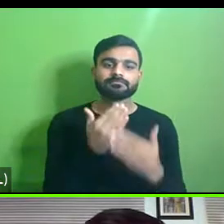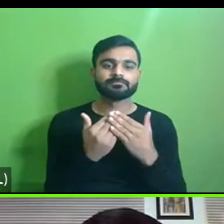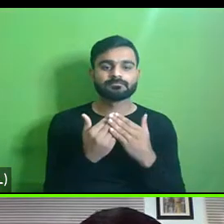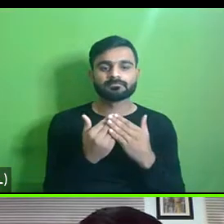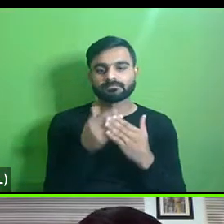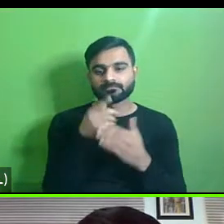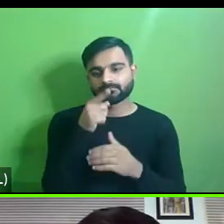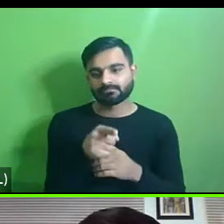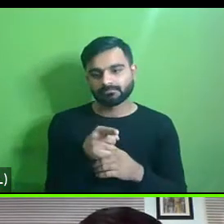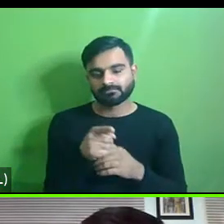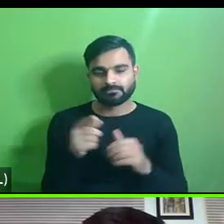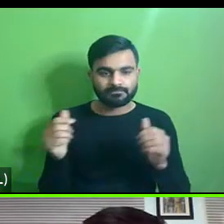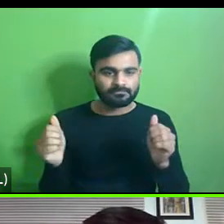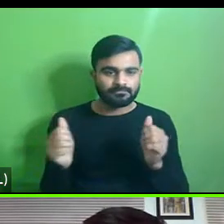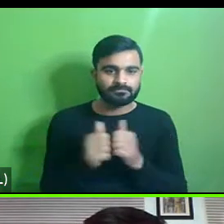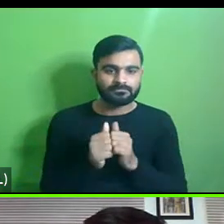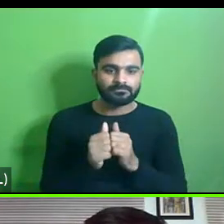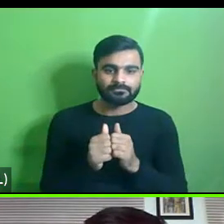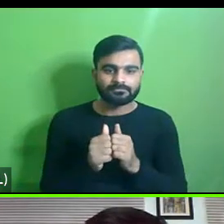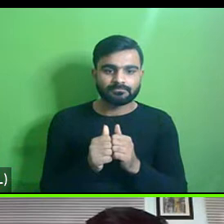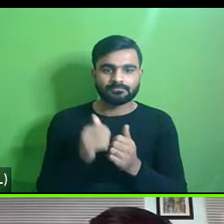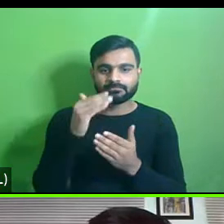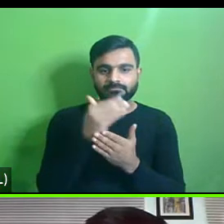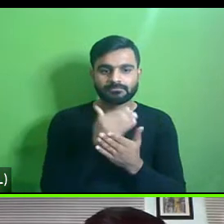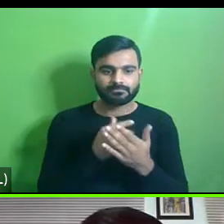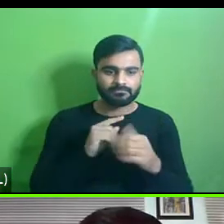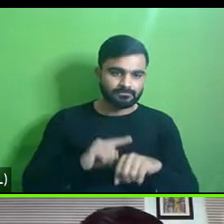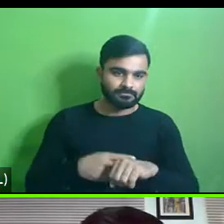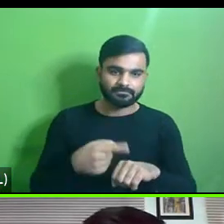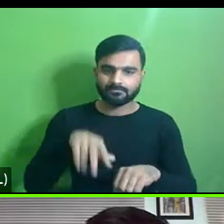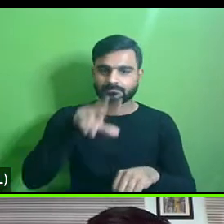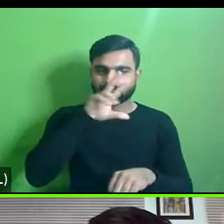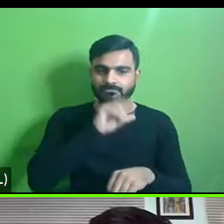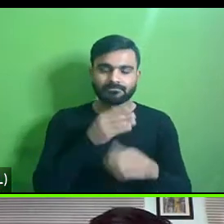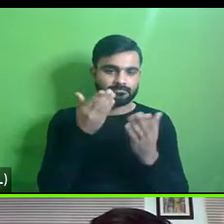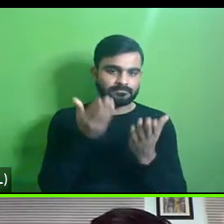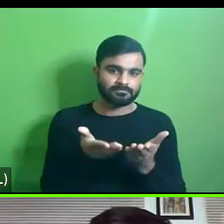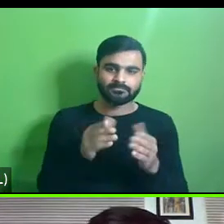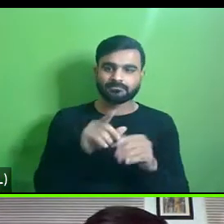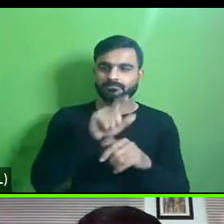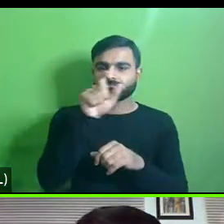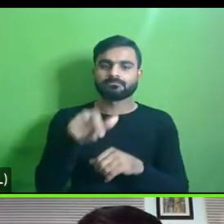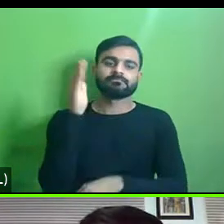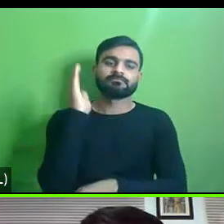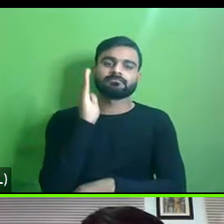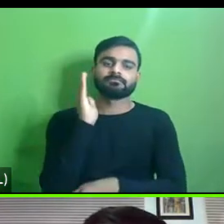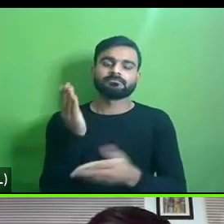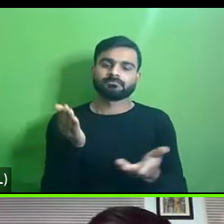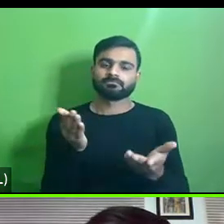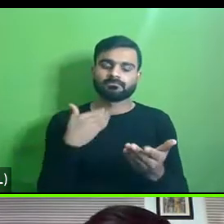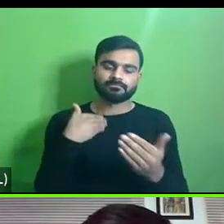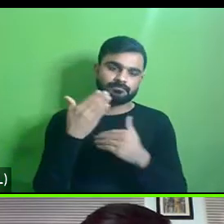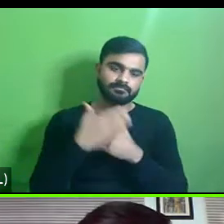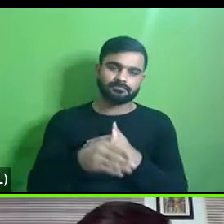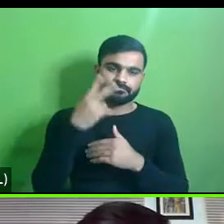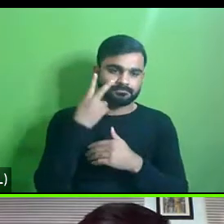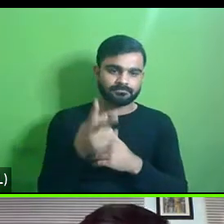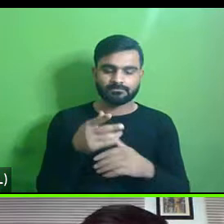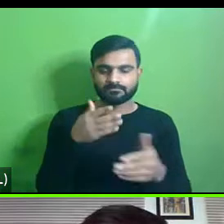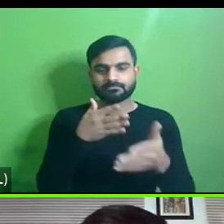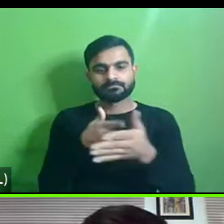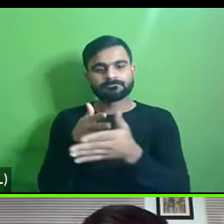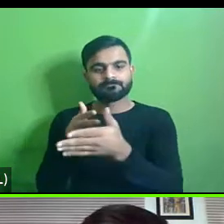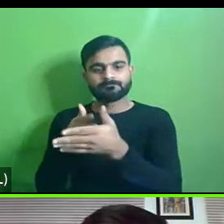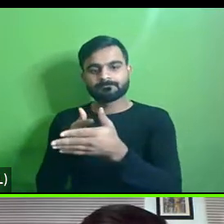this uh to honoring for honoring this opportunity to speak as part of the panel so i would straight away come to the challenges